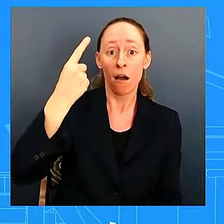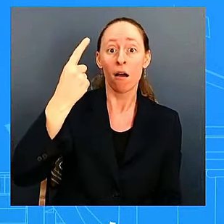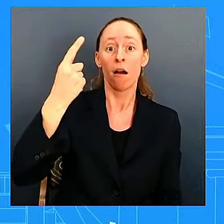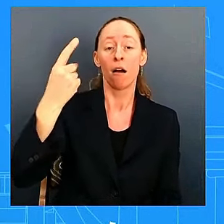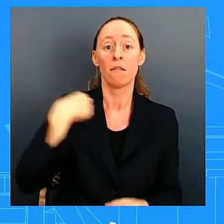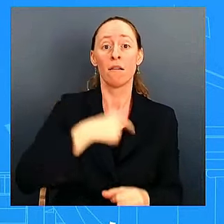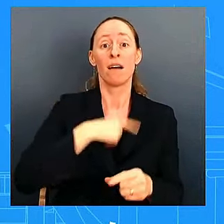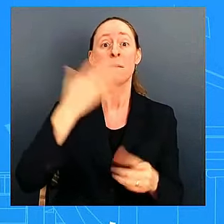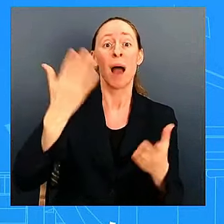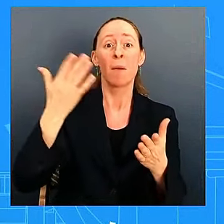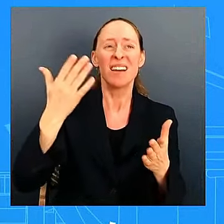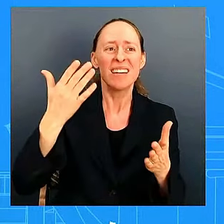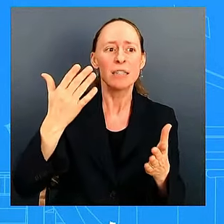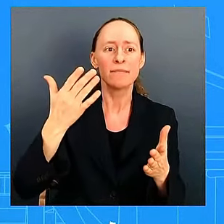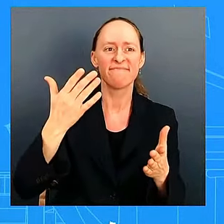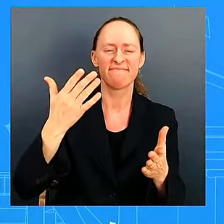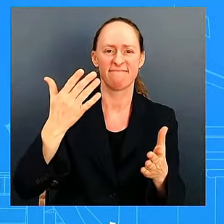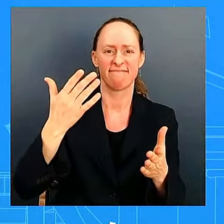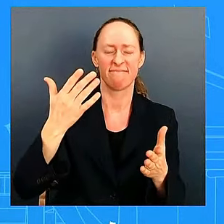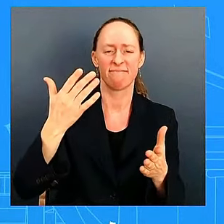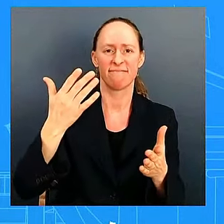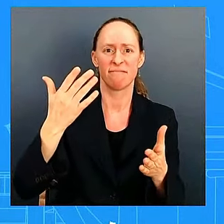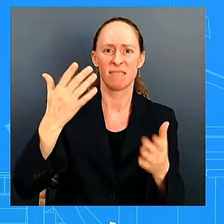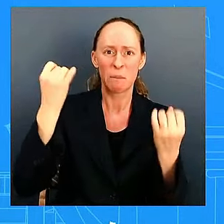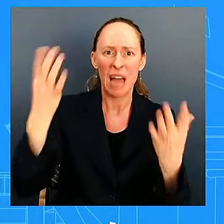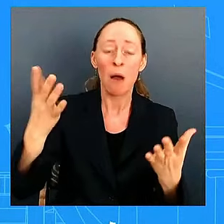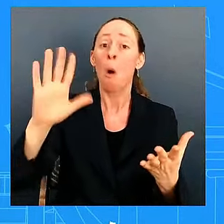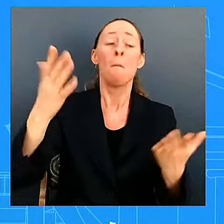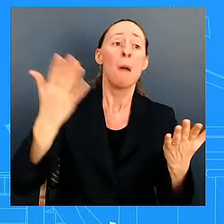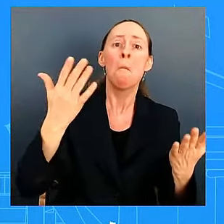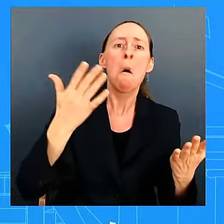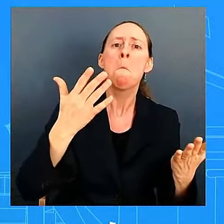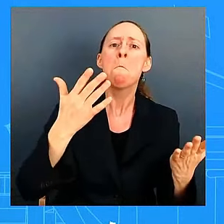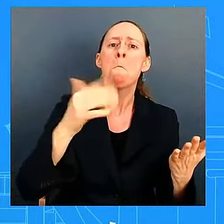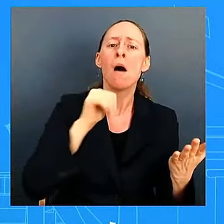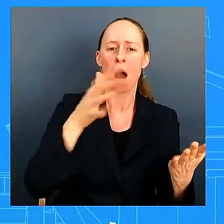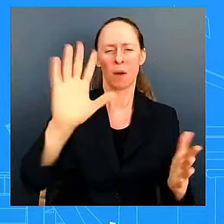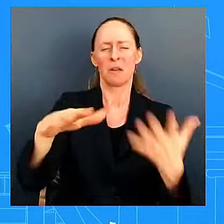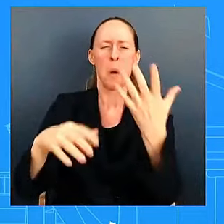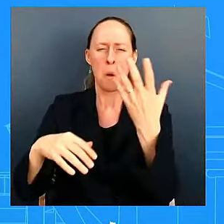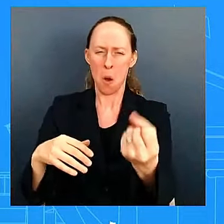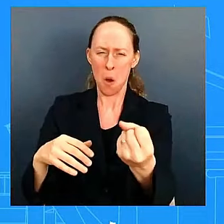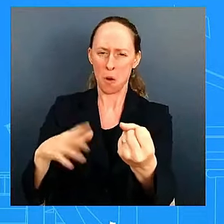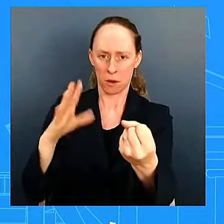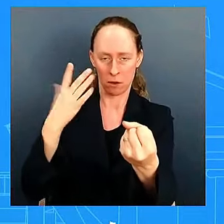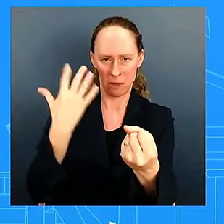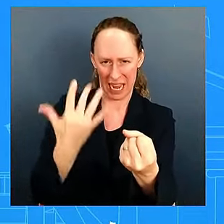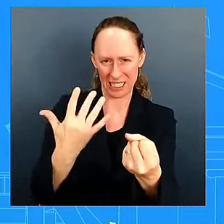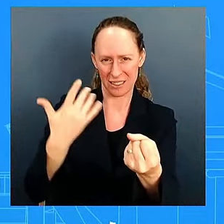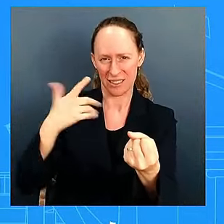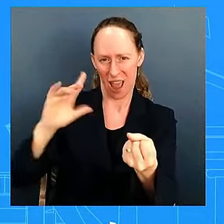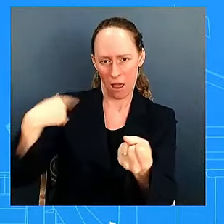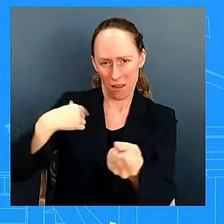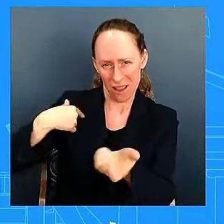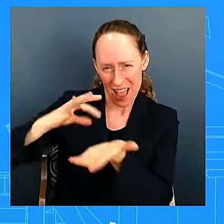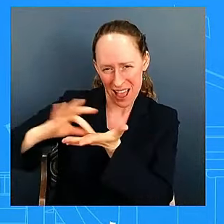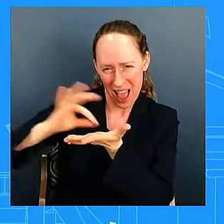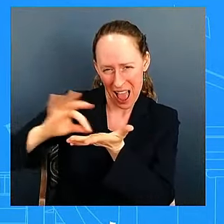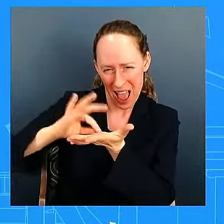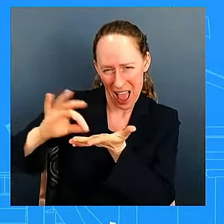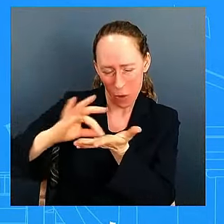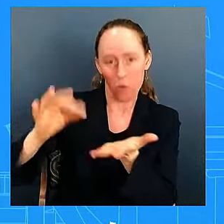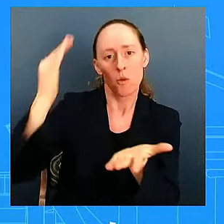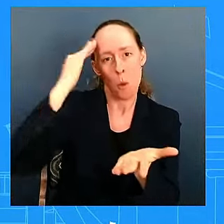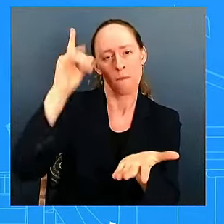thanks you mentioned uh that the run-up to the storm with the focus of the preparations on the big bad area of florida uh